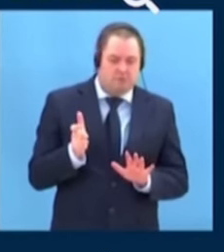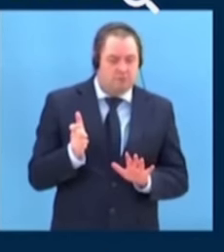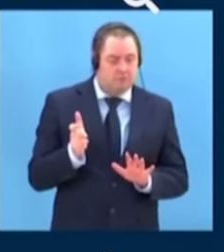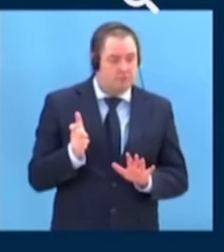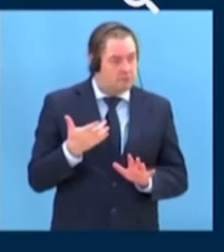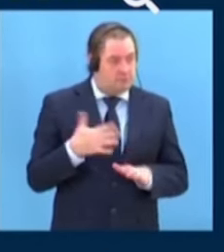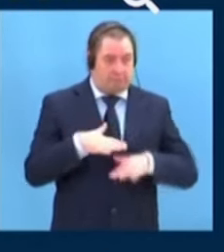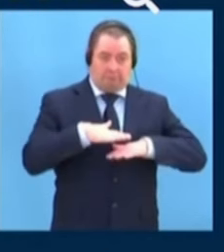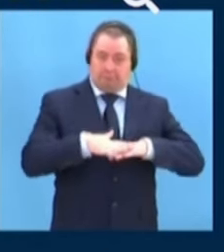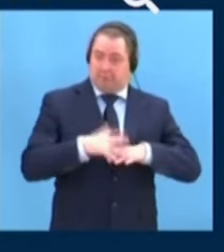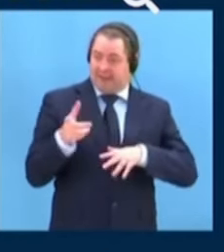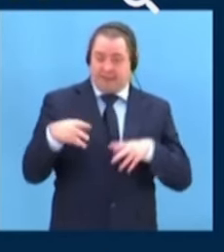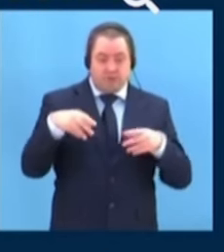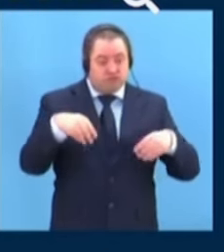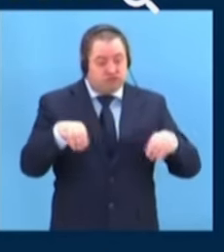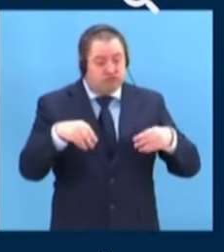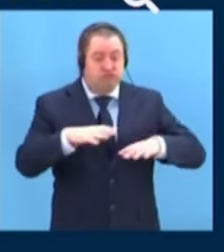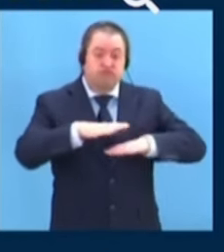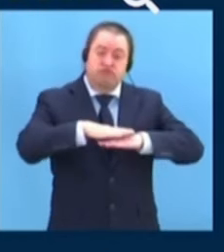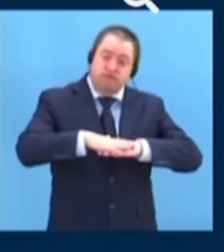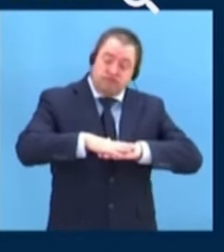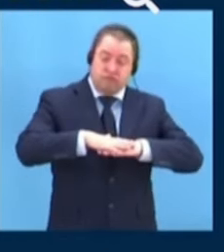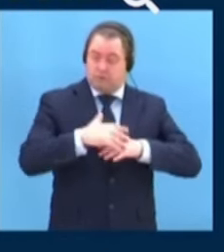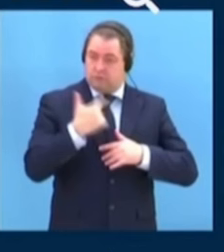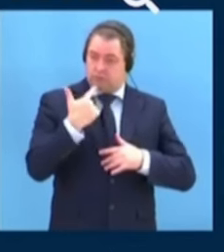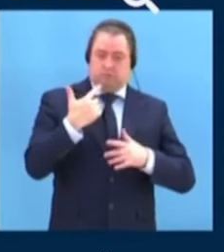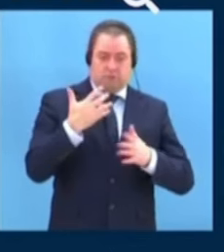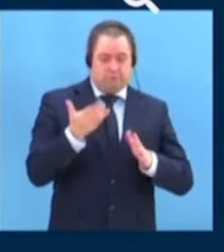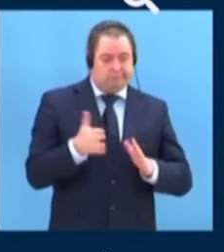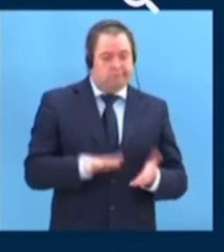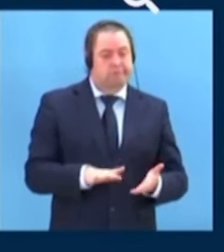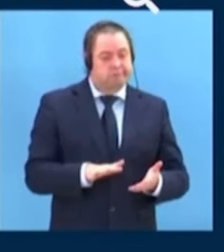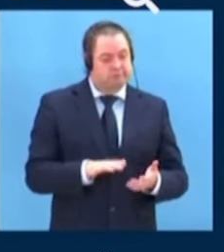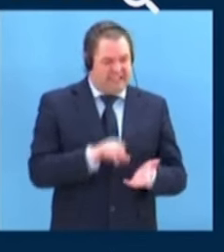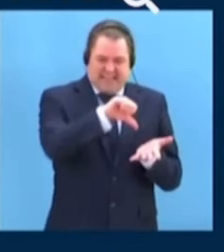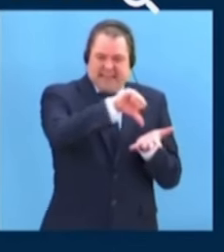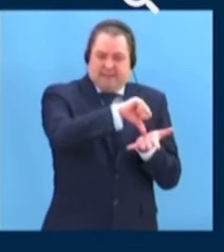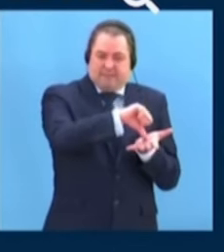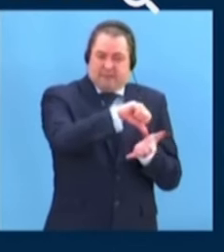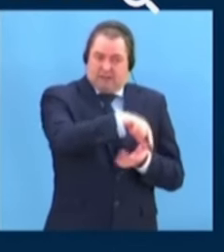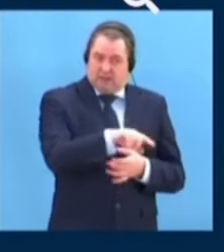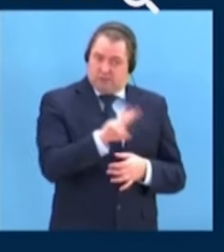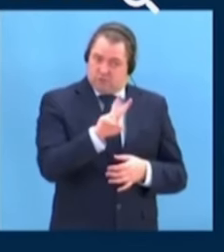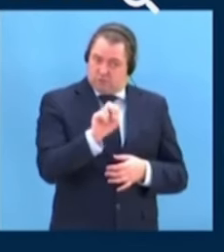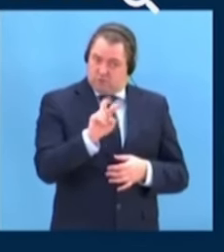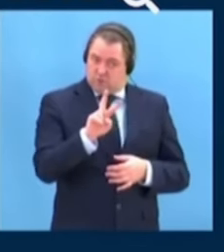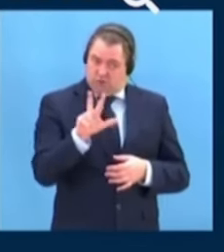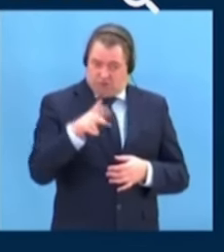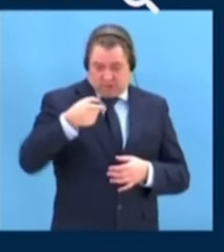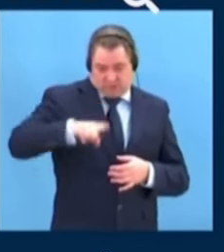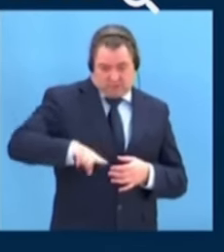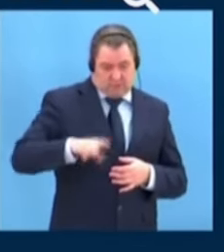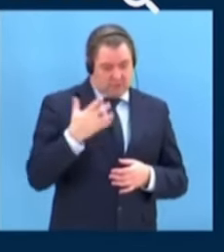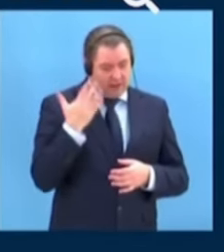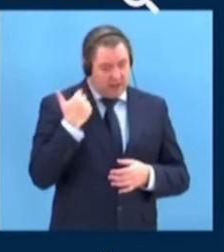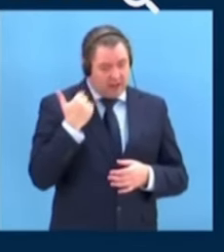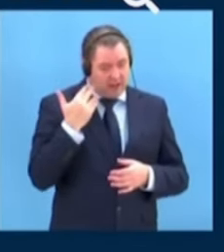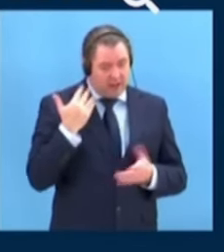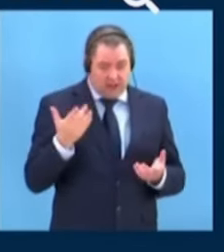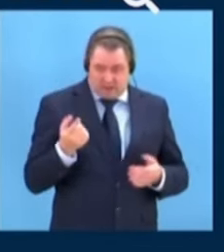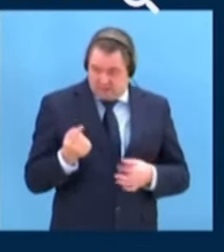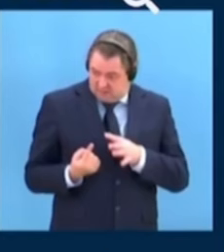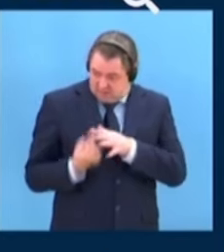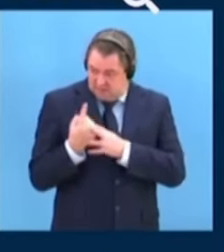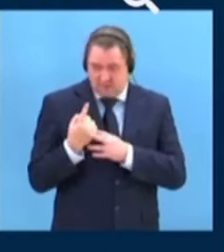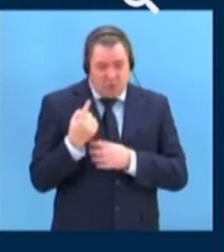outside his store in Hamaruwenes Bazaar district in Mogadishu in January 2023. Such acts of violence are sadly